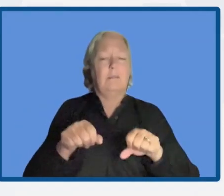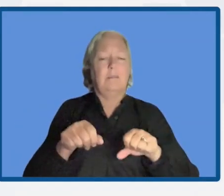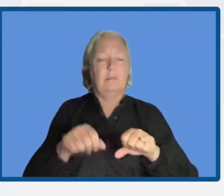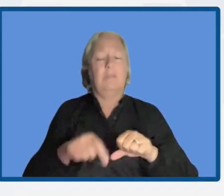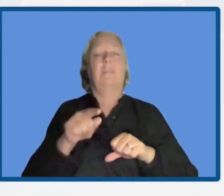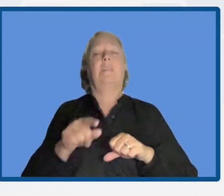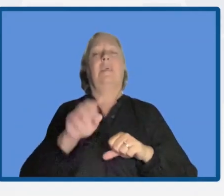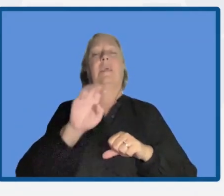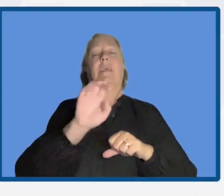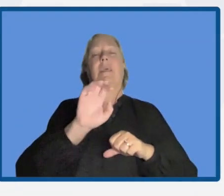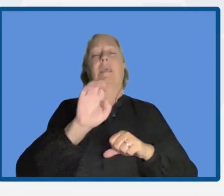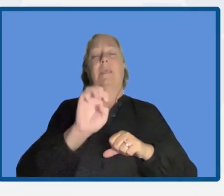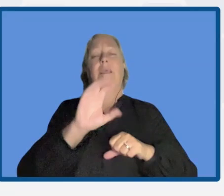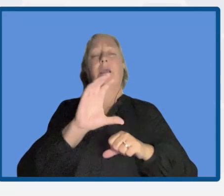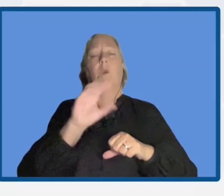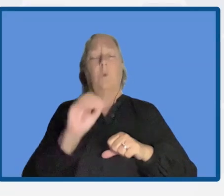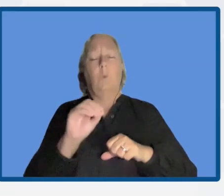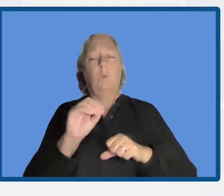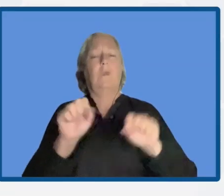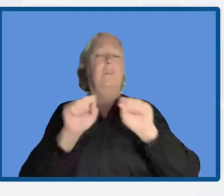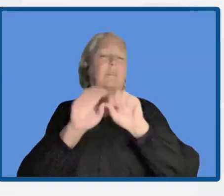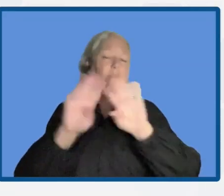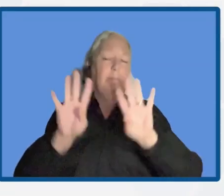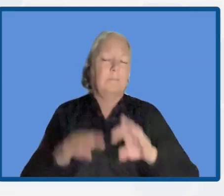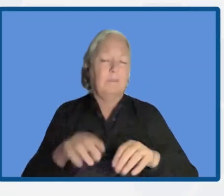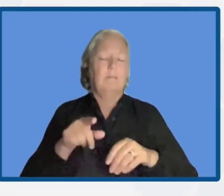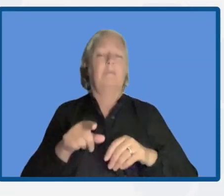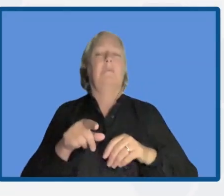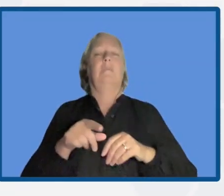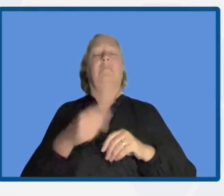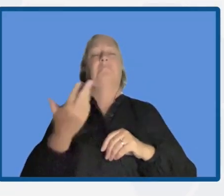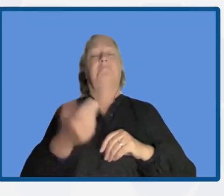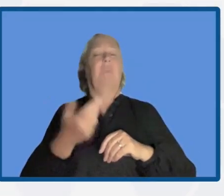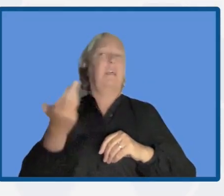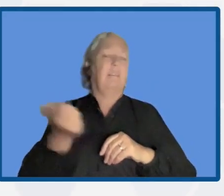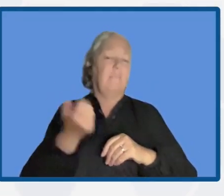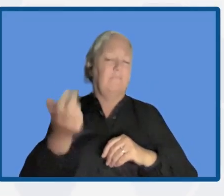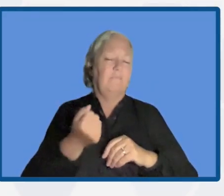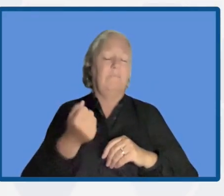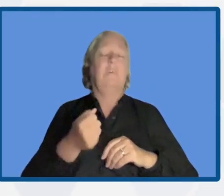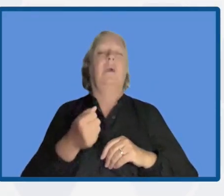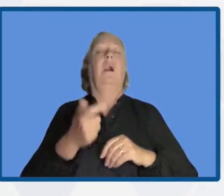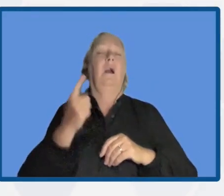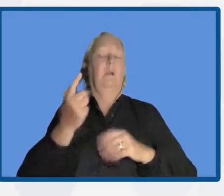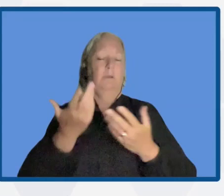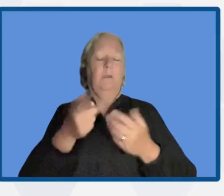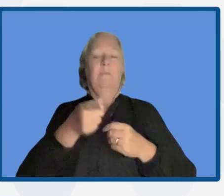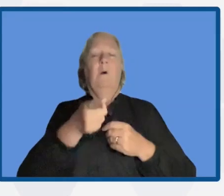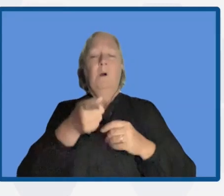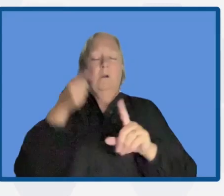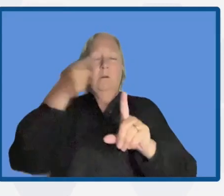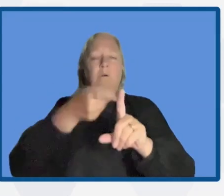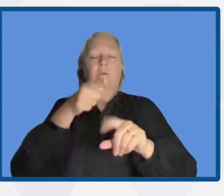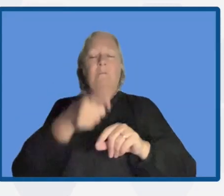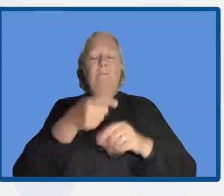and livelihoods for communities. Third, to make evident aspects for the articulation of these solutions at